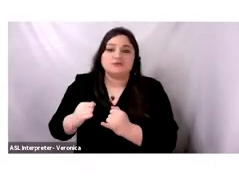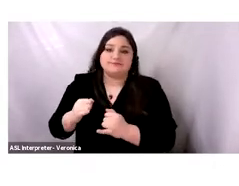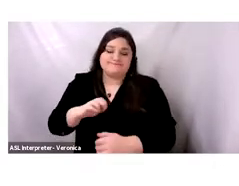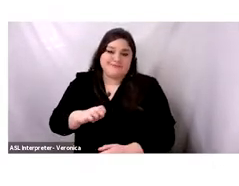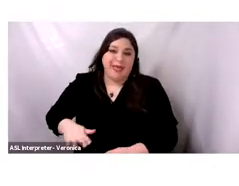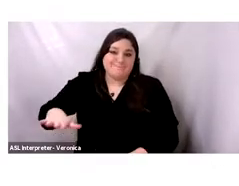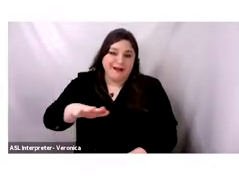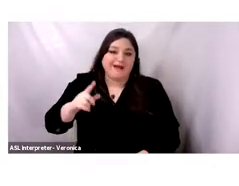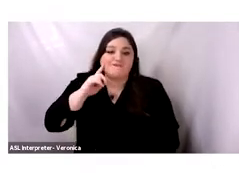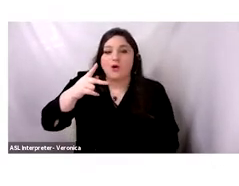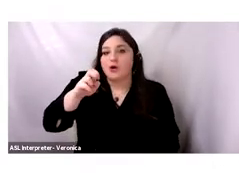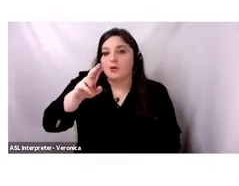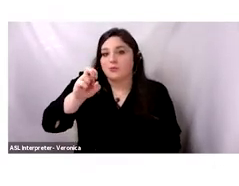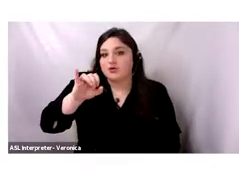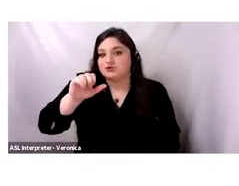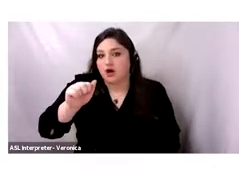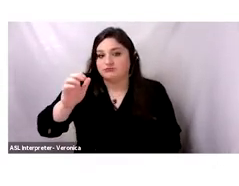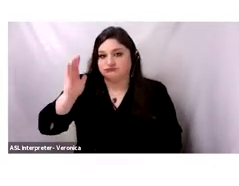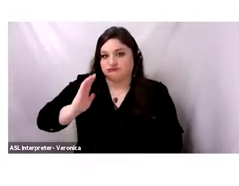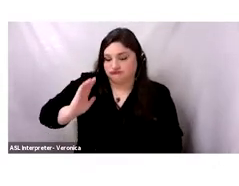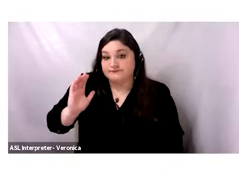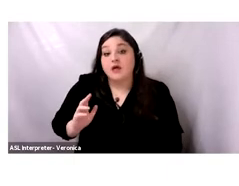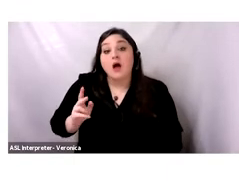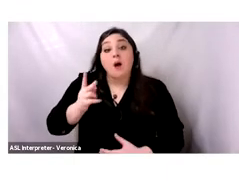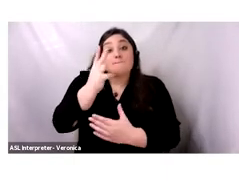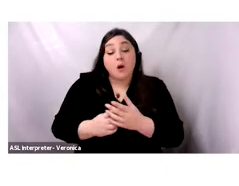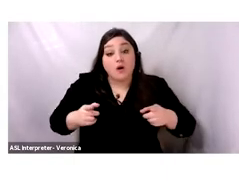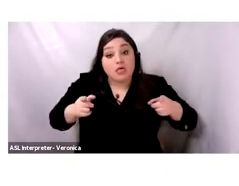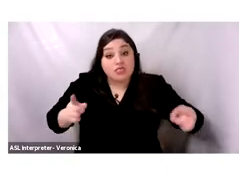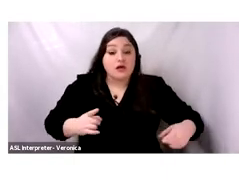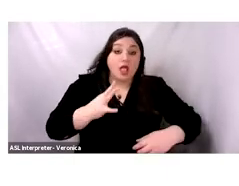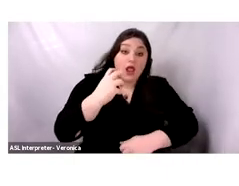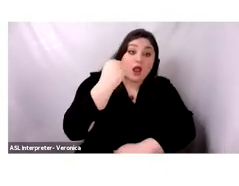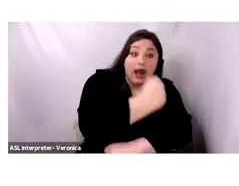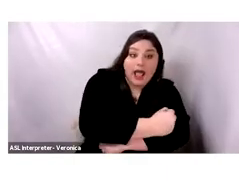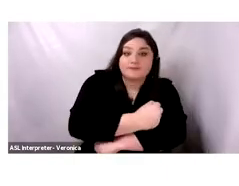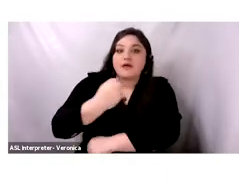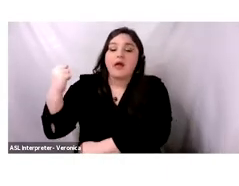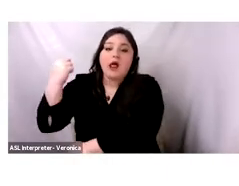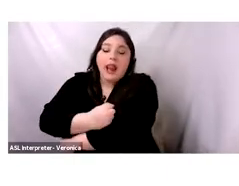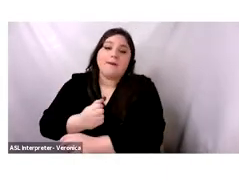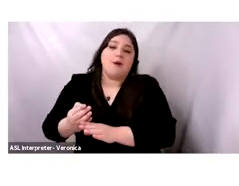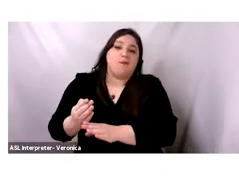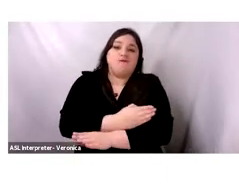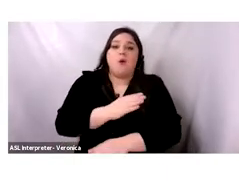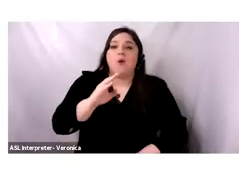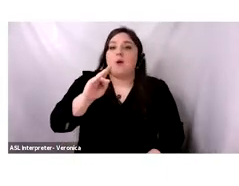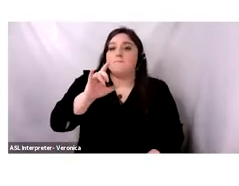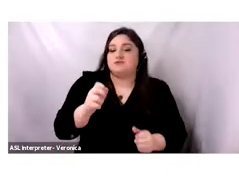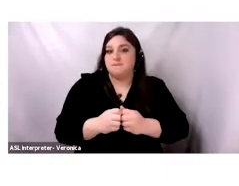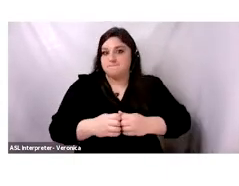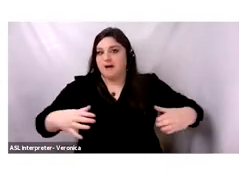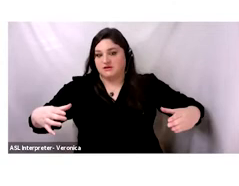they both collapsed facing the Arab Muslim expansion. Well, the reasons of the collapse